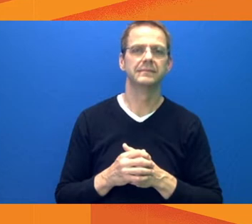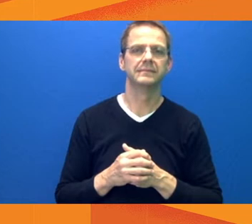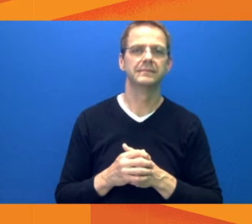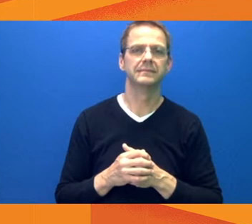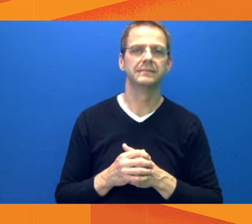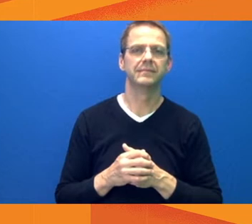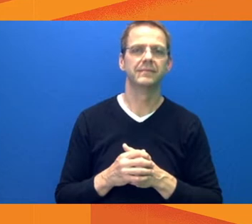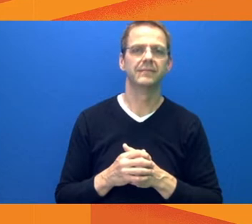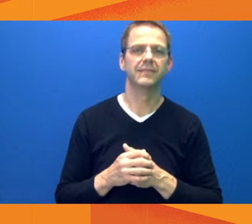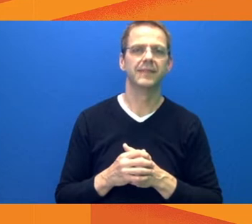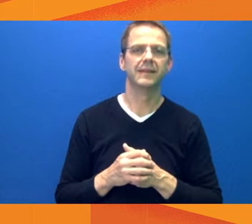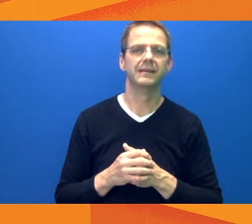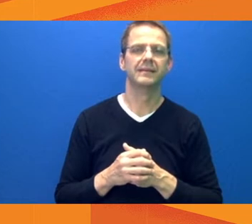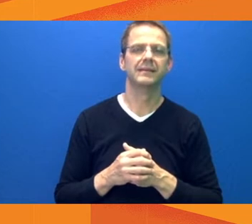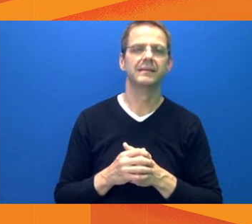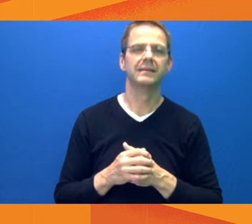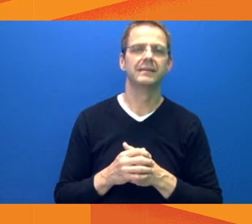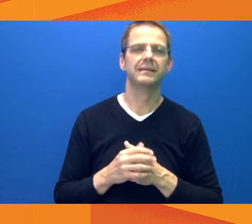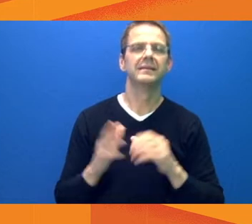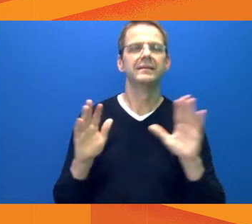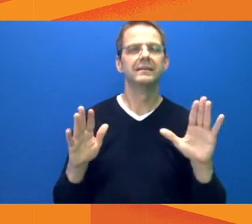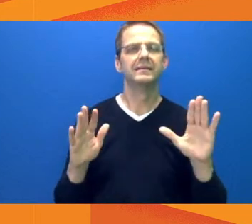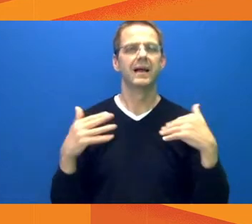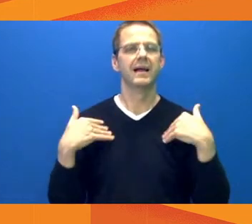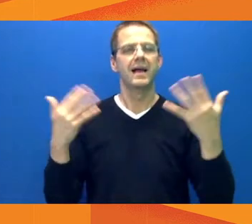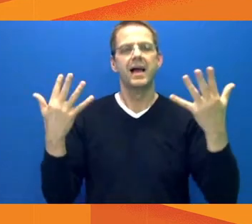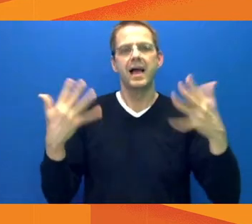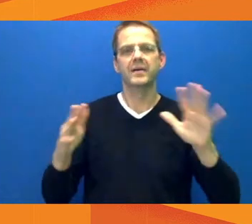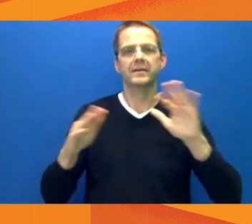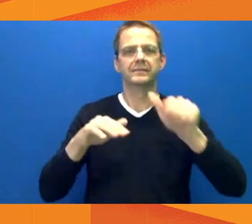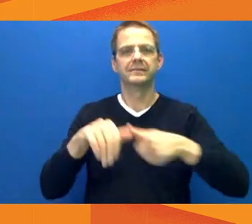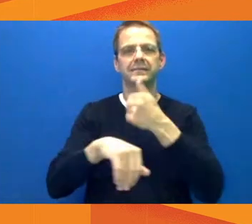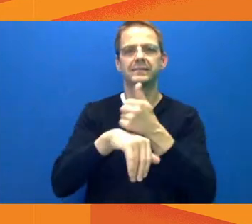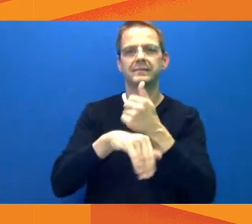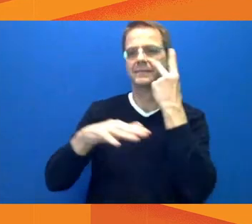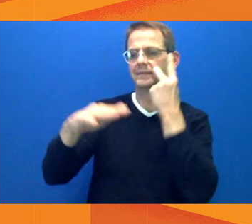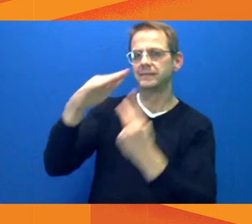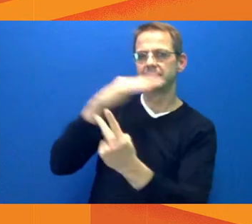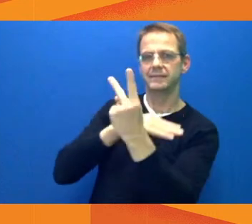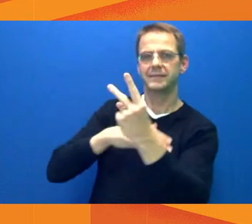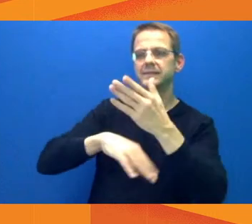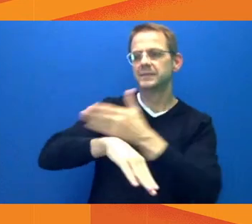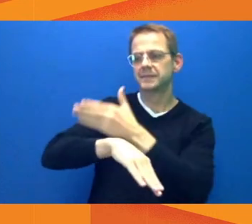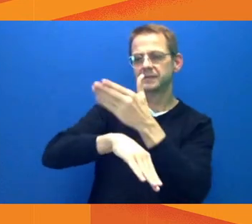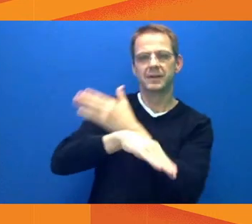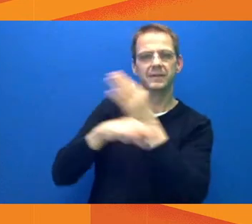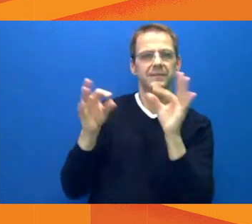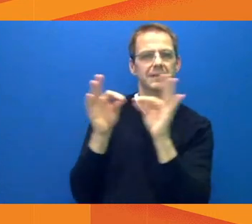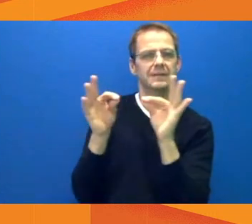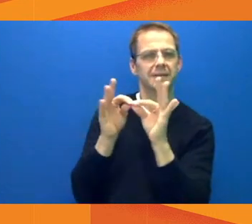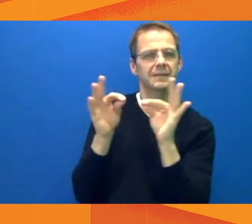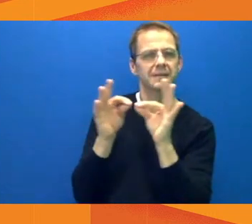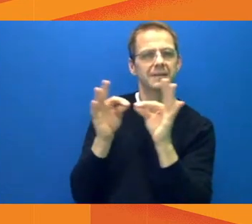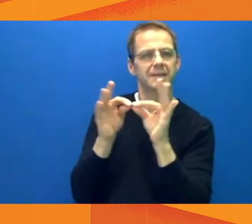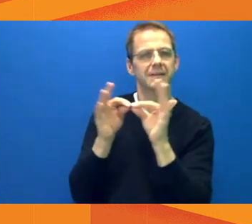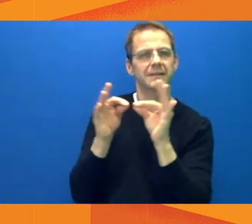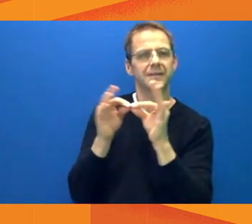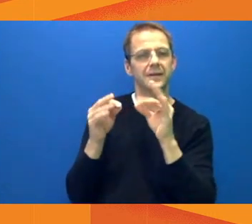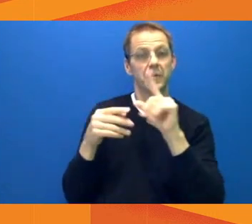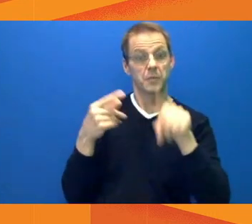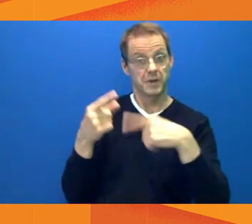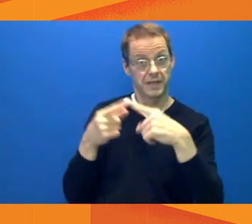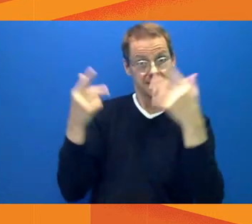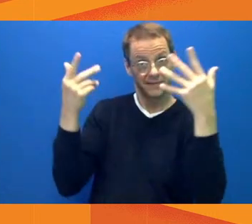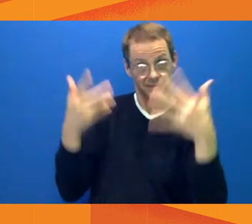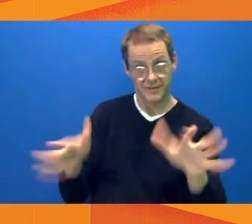always assumed and planned for. Council has asked lots of questions about that in the past. The order of magnitude is public. And when the bills are in, we can